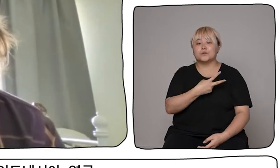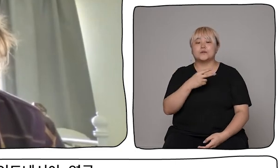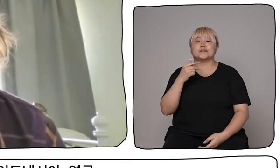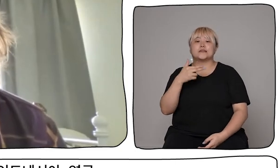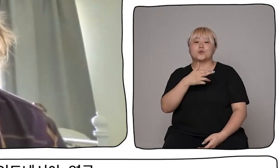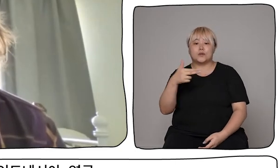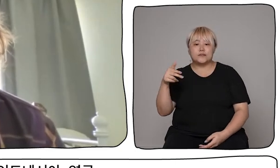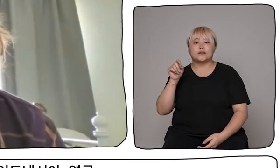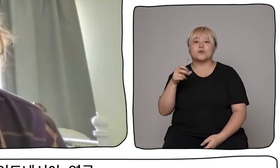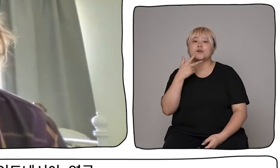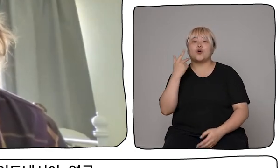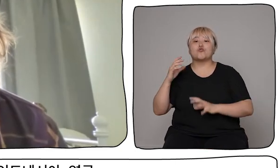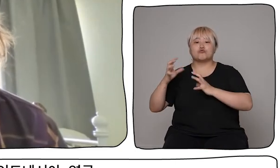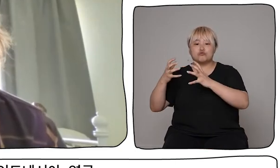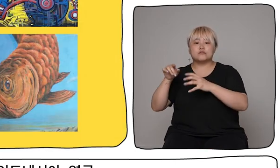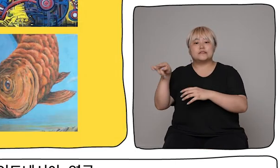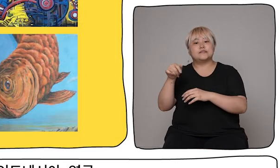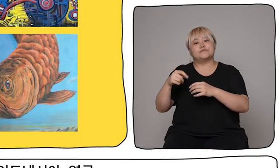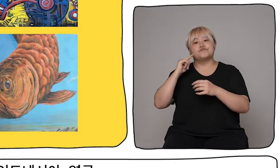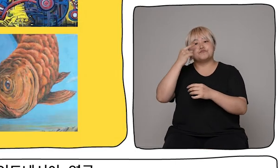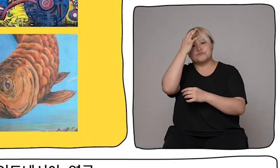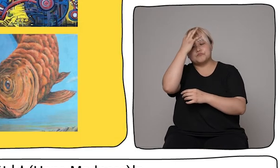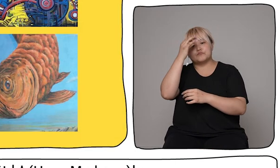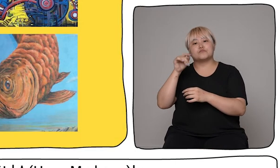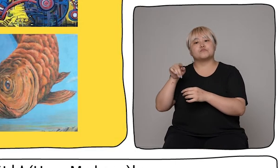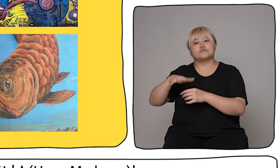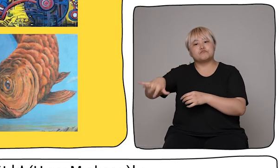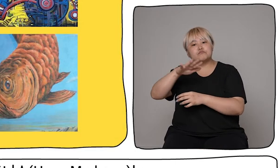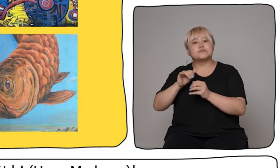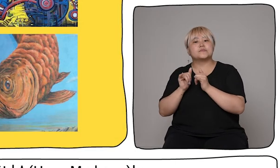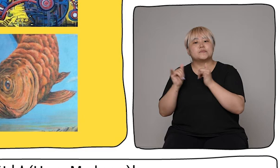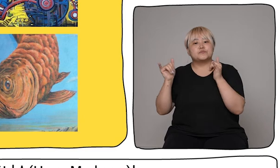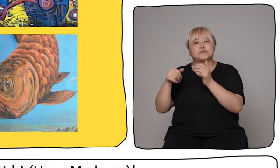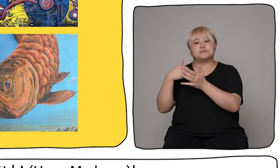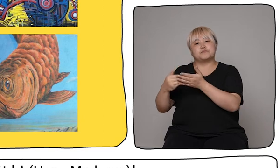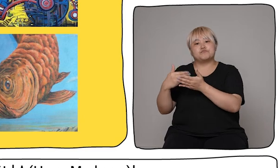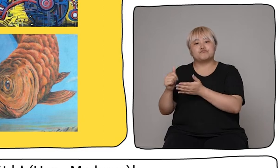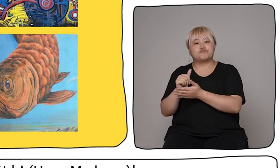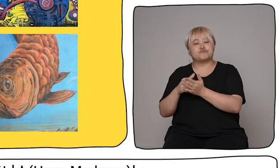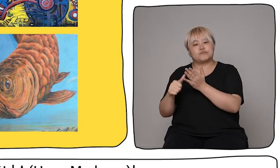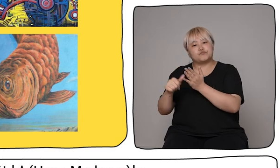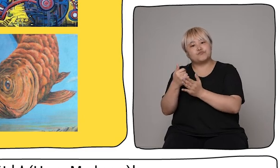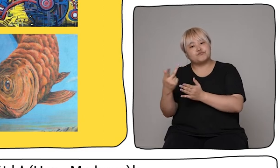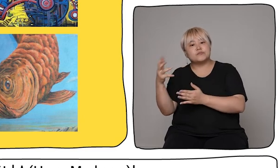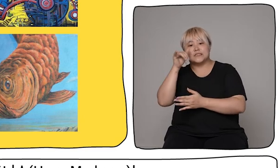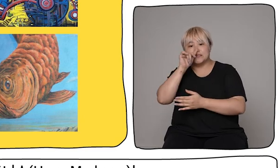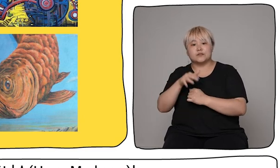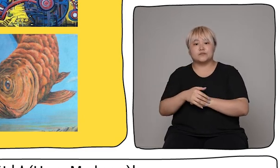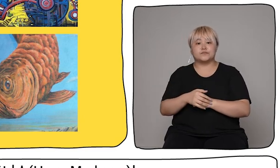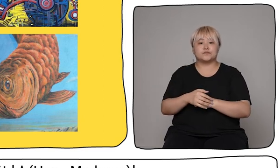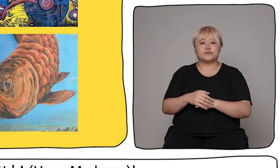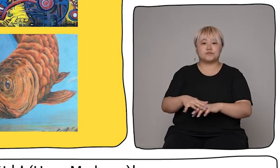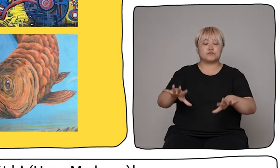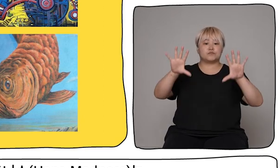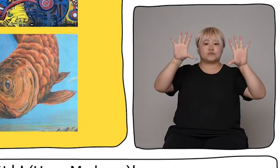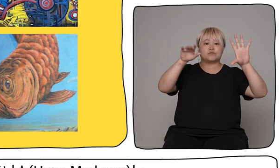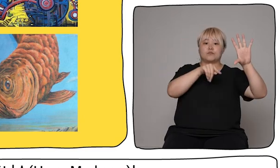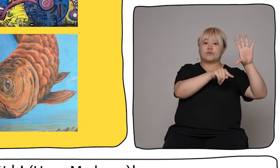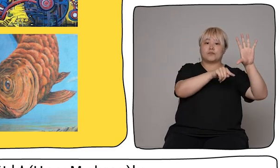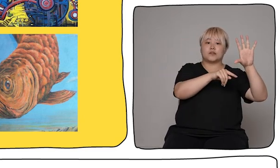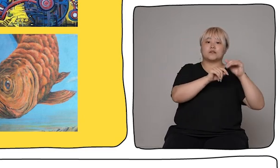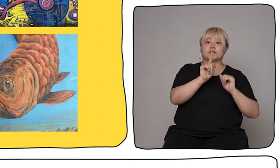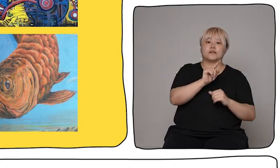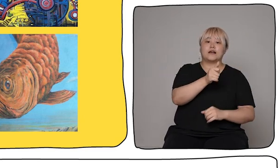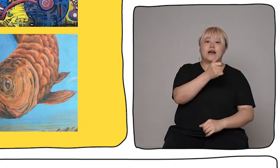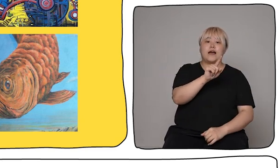from Nigeria, Indonesia and the UK, including in the top left-hand corner here, Hannah Madness, who is an artist that we have been working